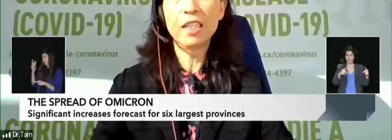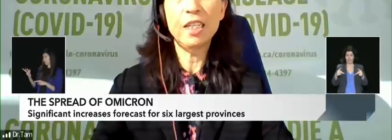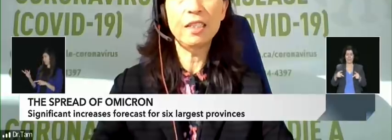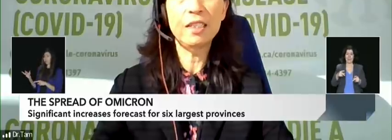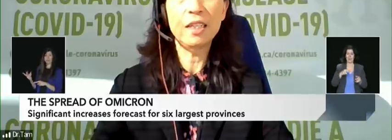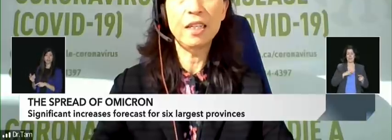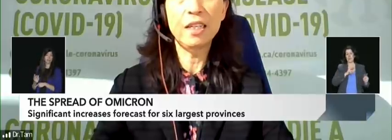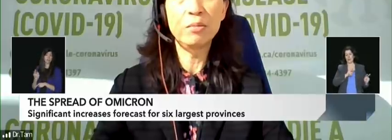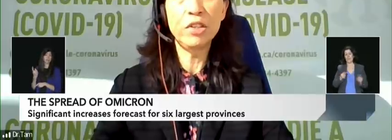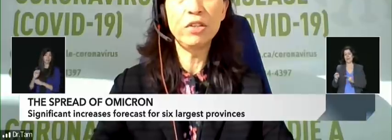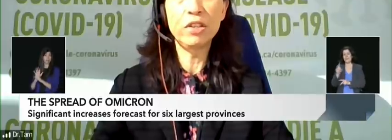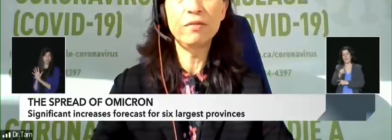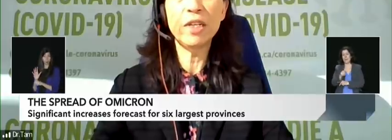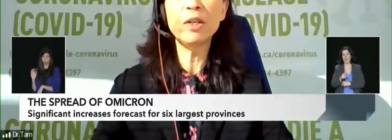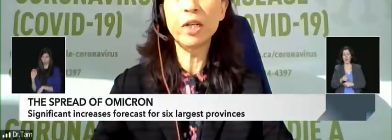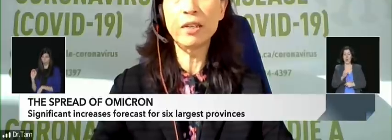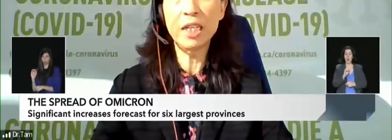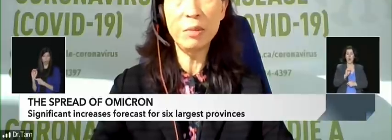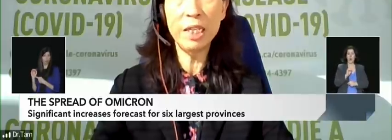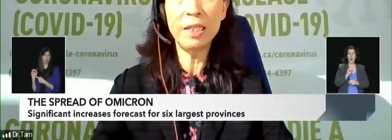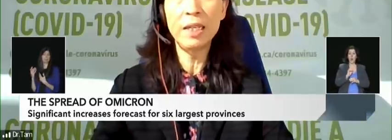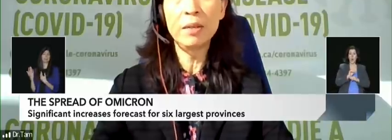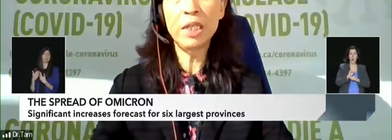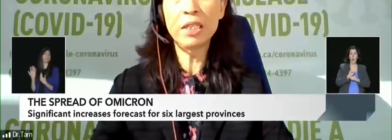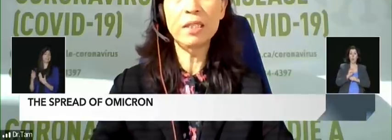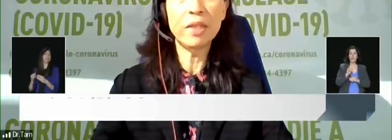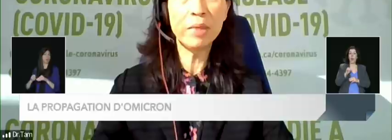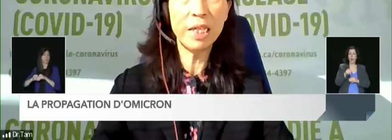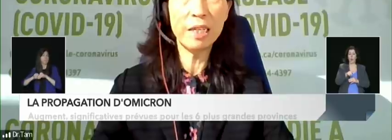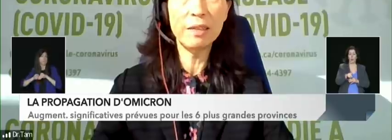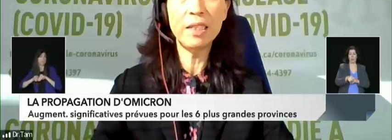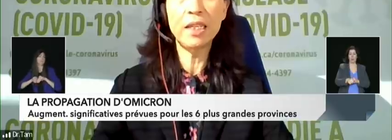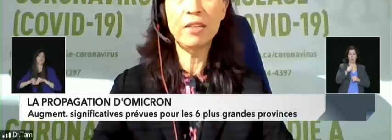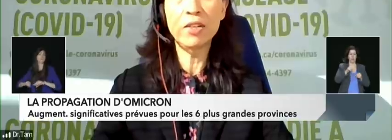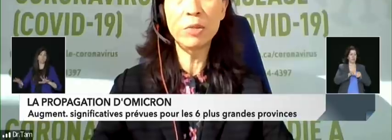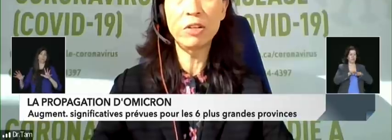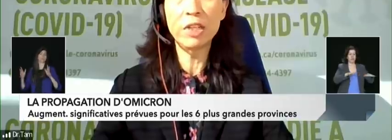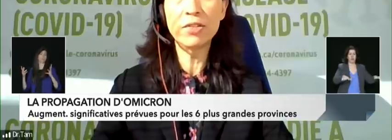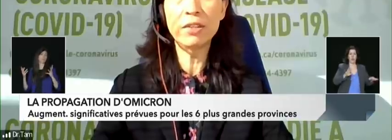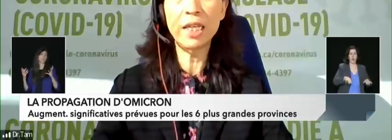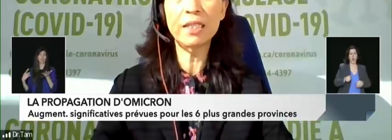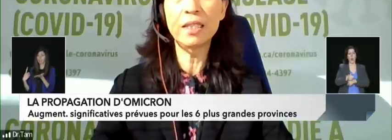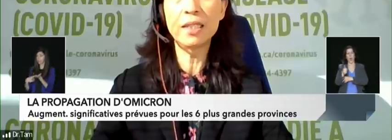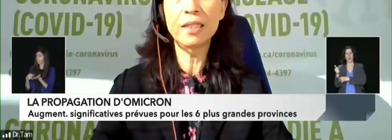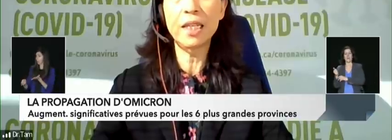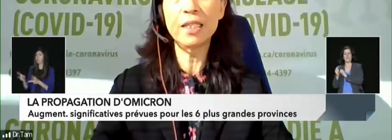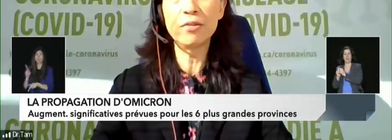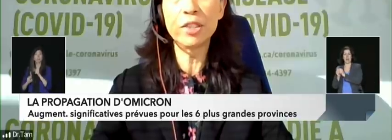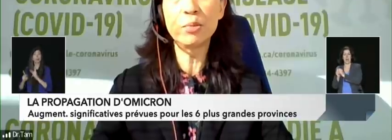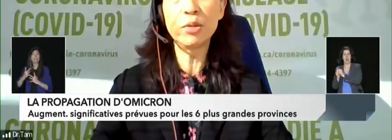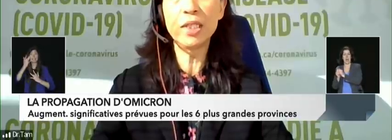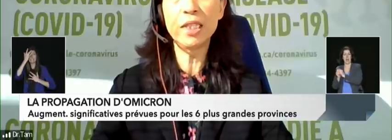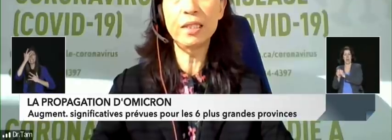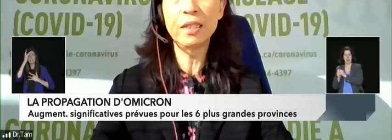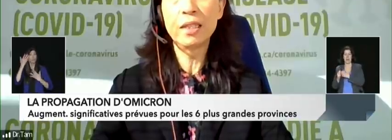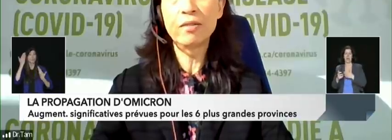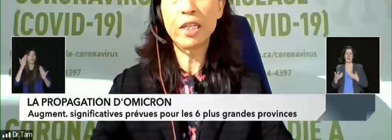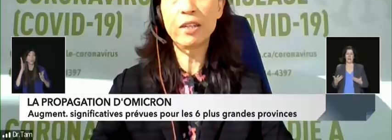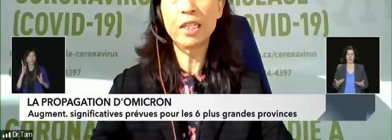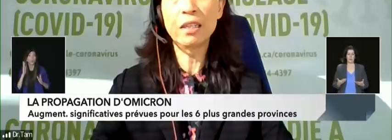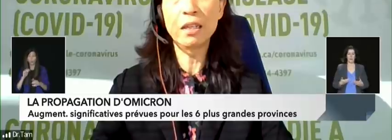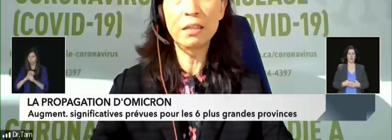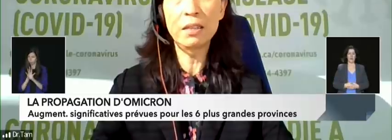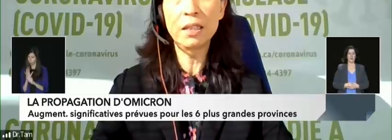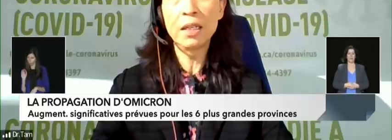that you could very well come in because of something else and you have Omicron. So that's the slight difference between this